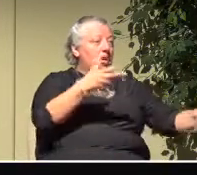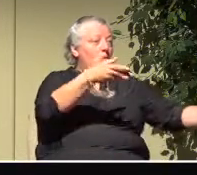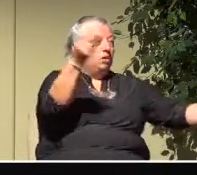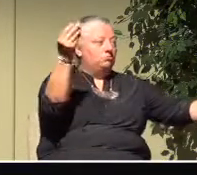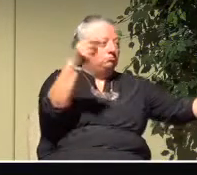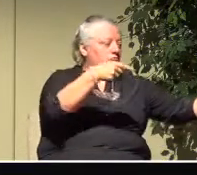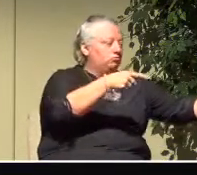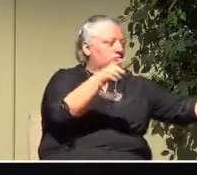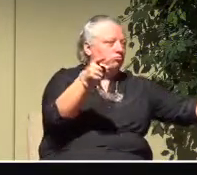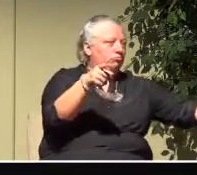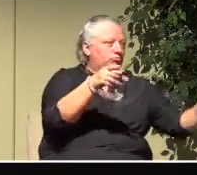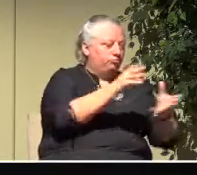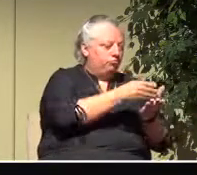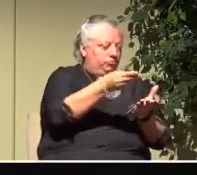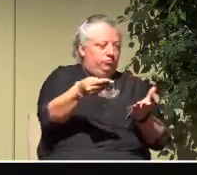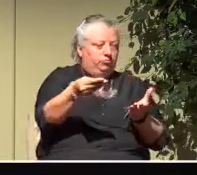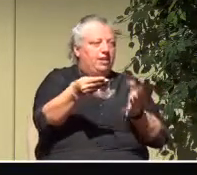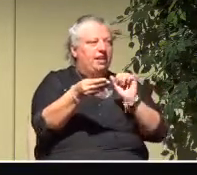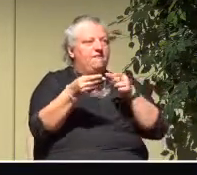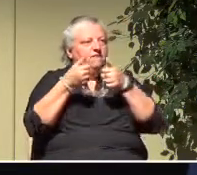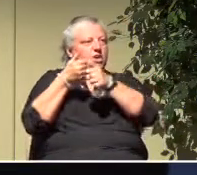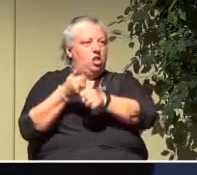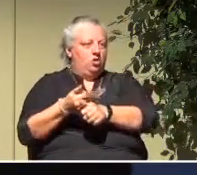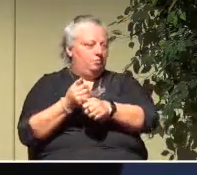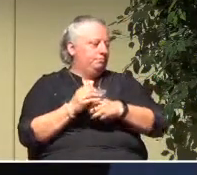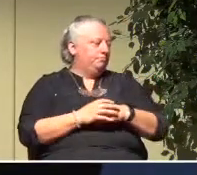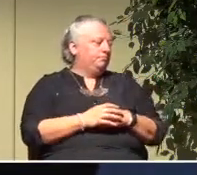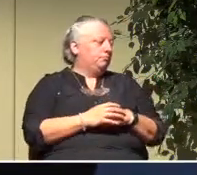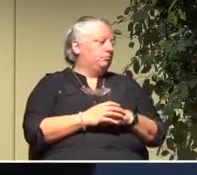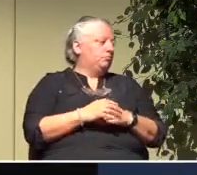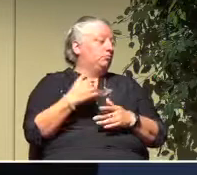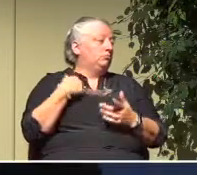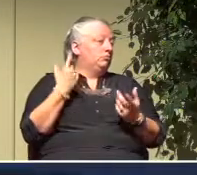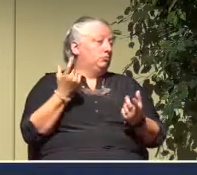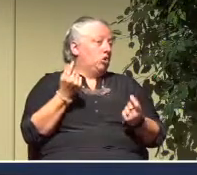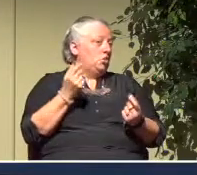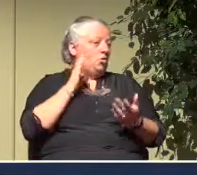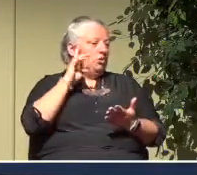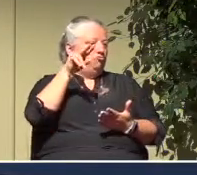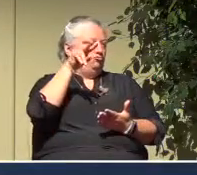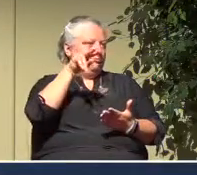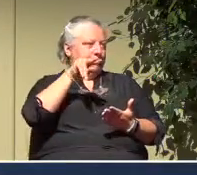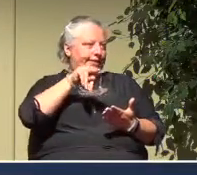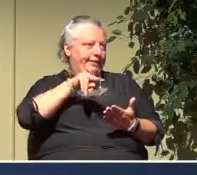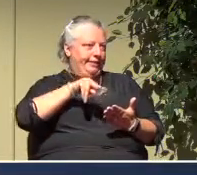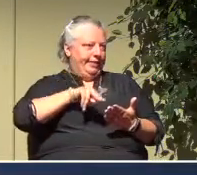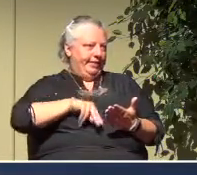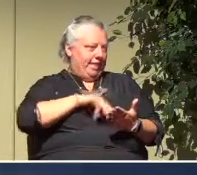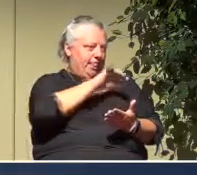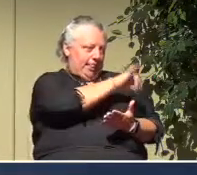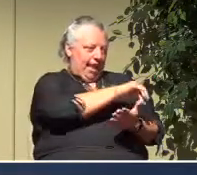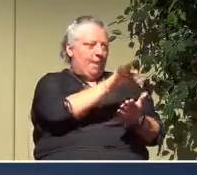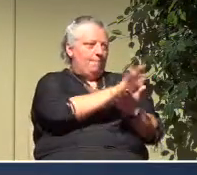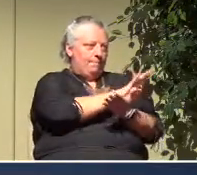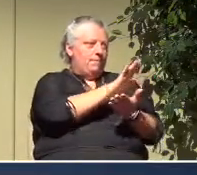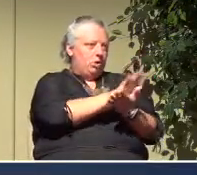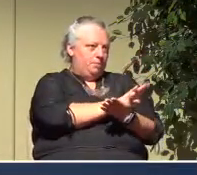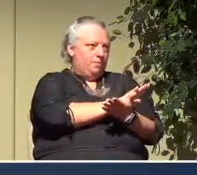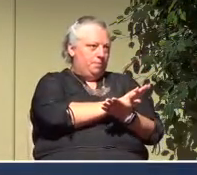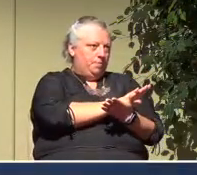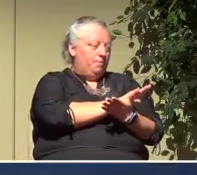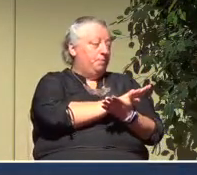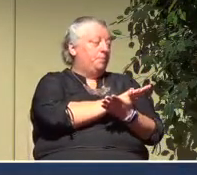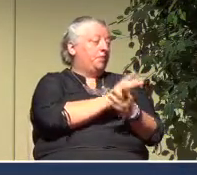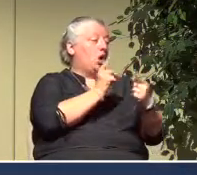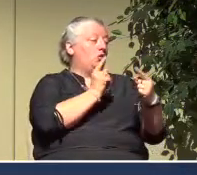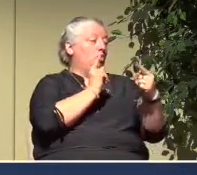and to follow along with me. Because what I'm going to do is I'm going to read from that insert the